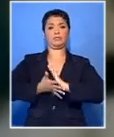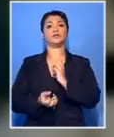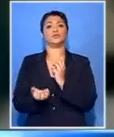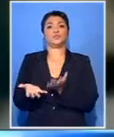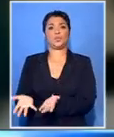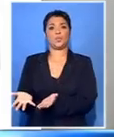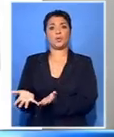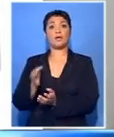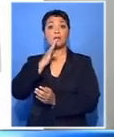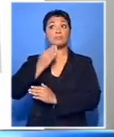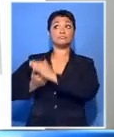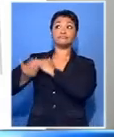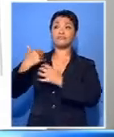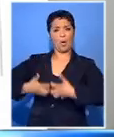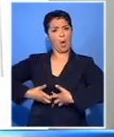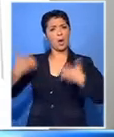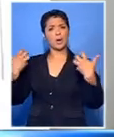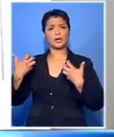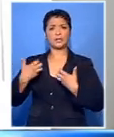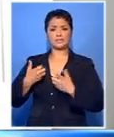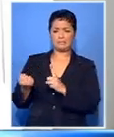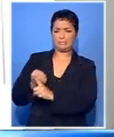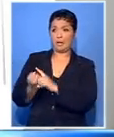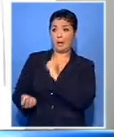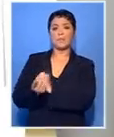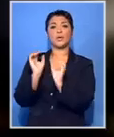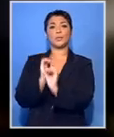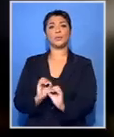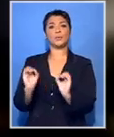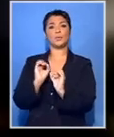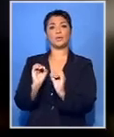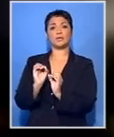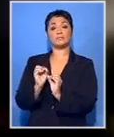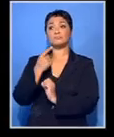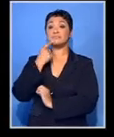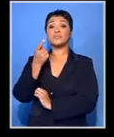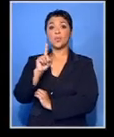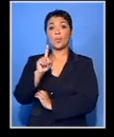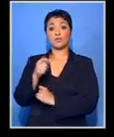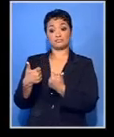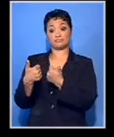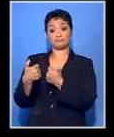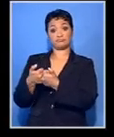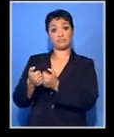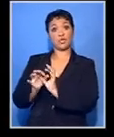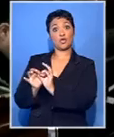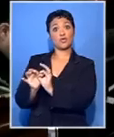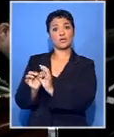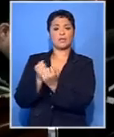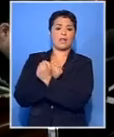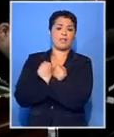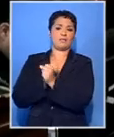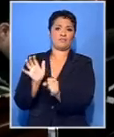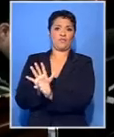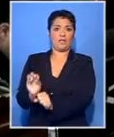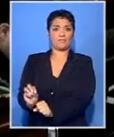Pistorius did not have a history of aggression and violence and painted a picture of a loving relationship. Mr Pistorius